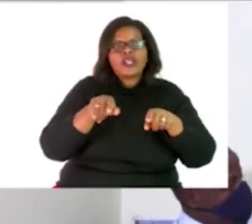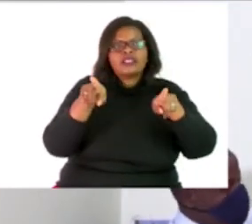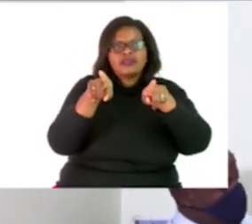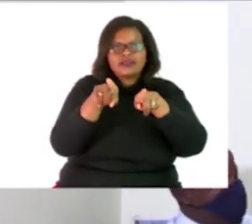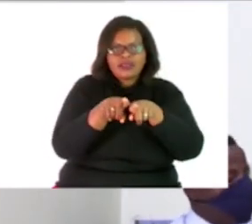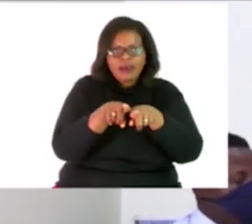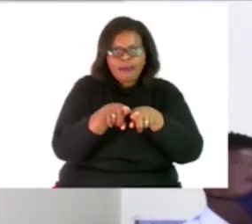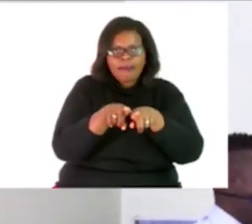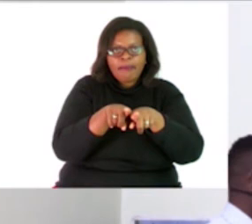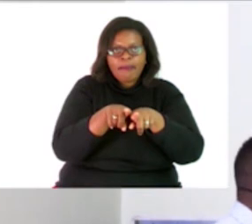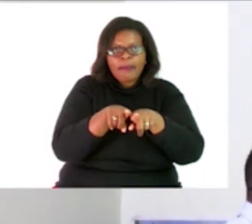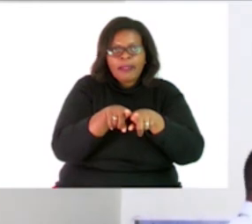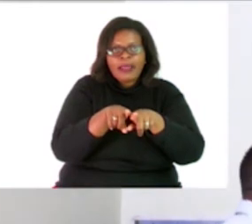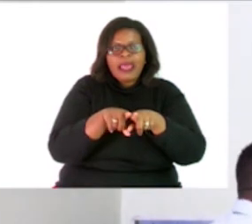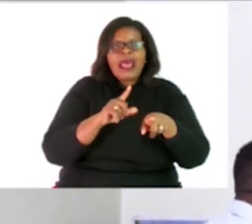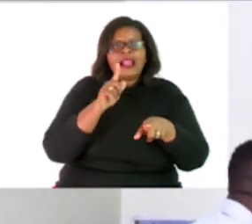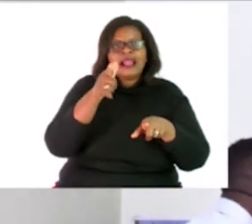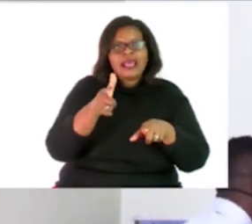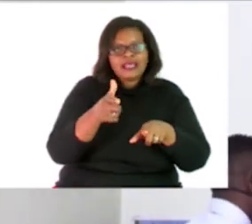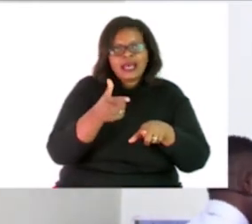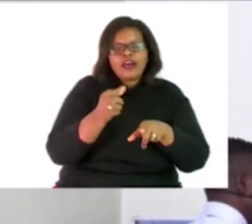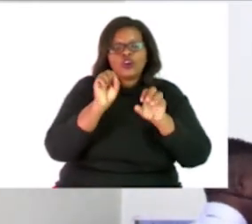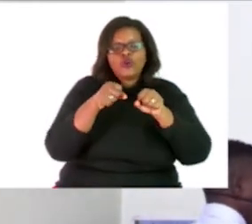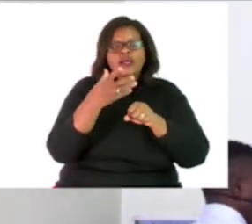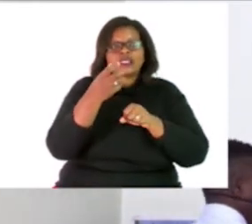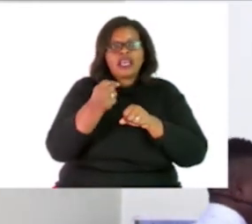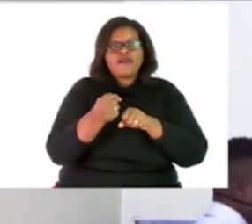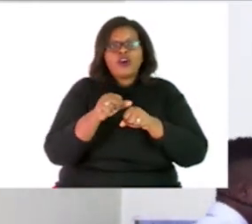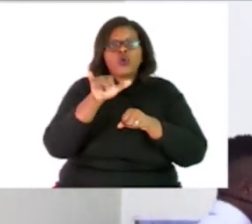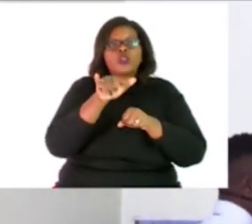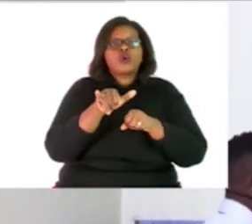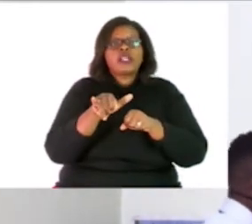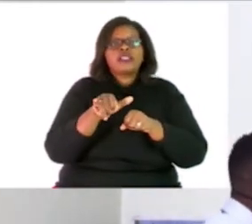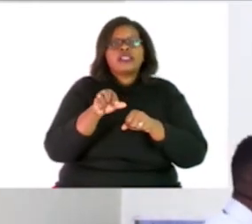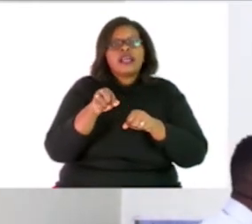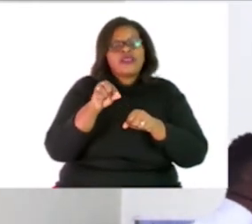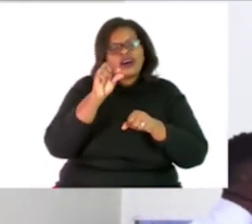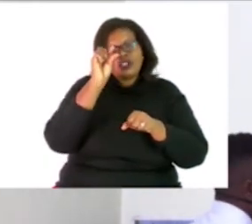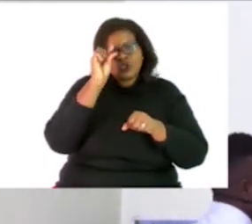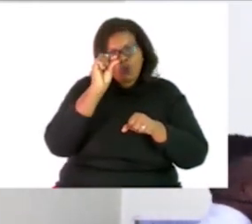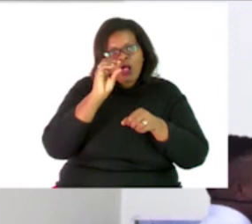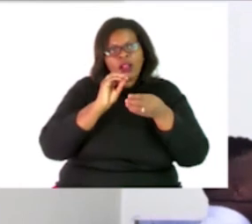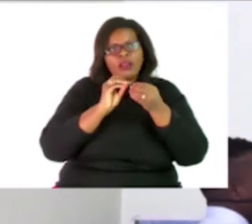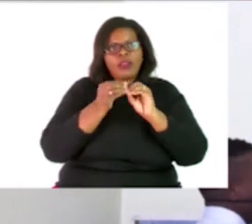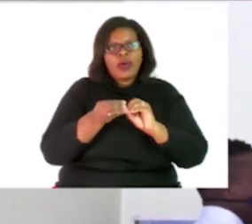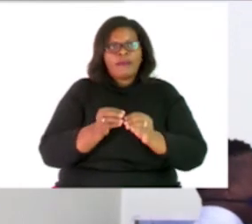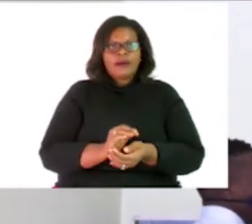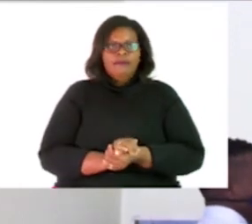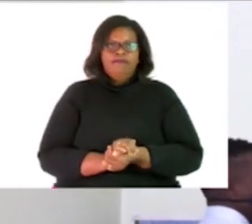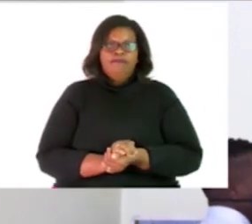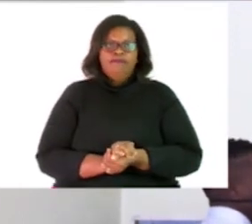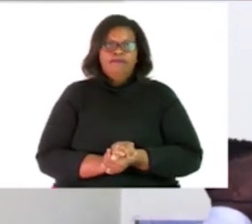and pick up which one is the lowest Let us look at other numbers I will not use 3 and I